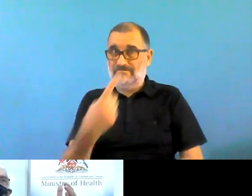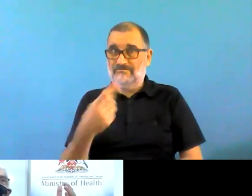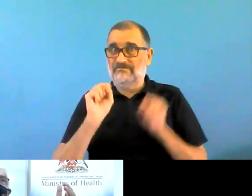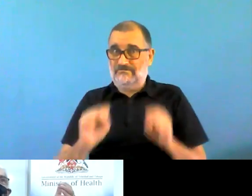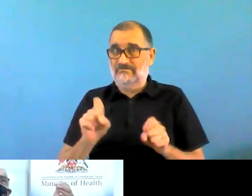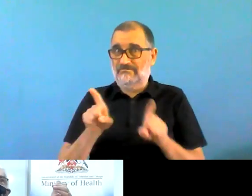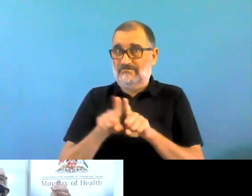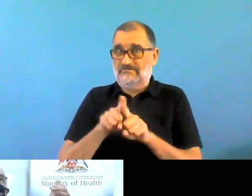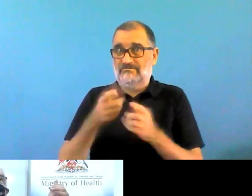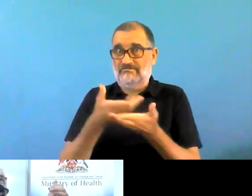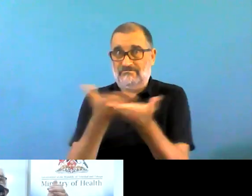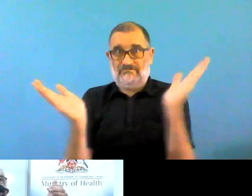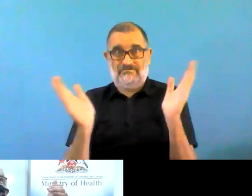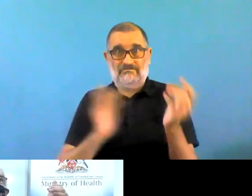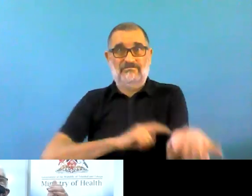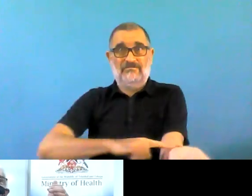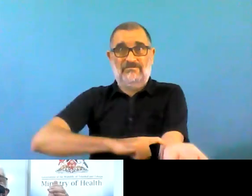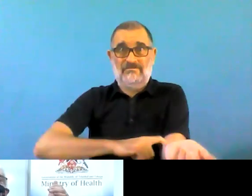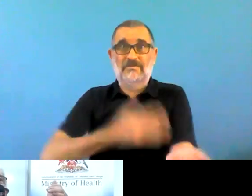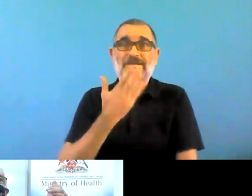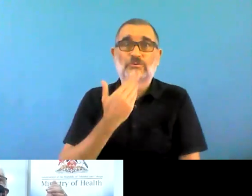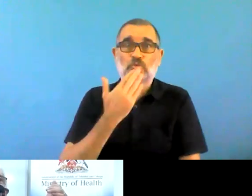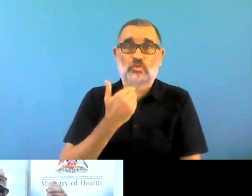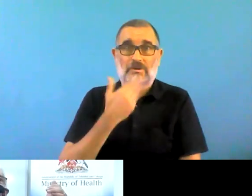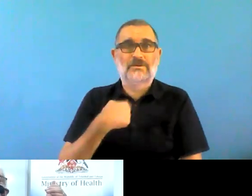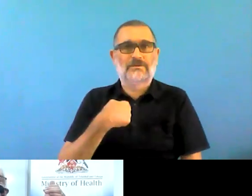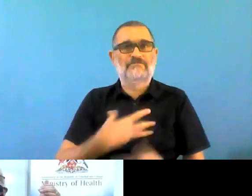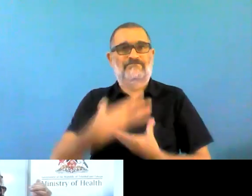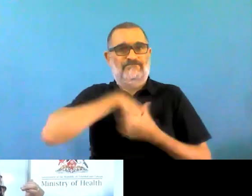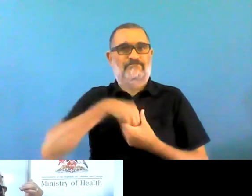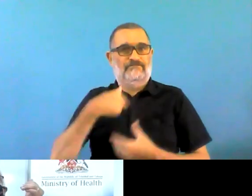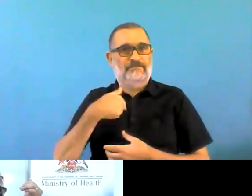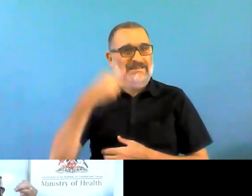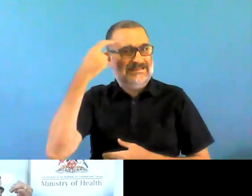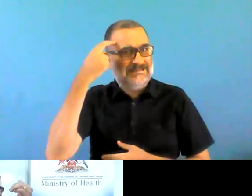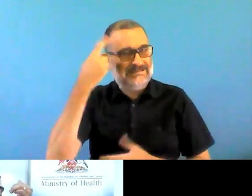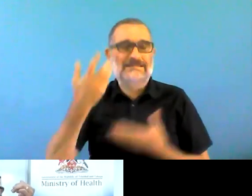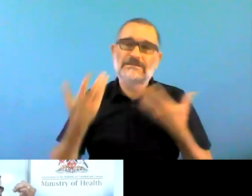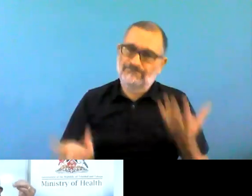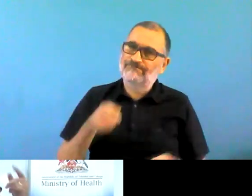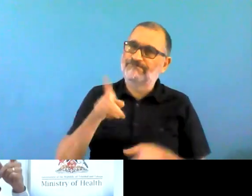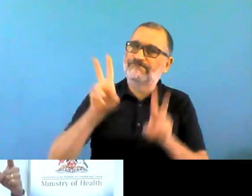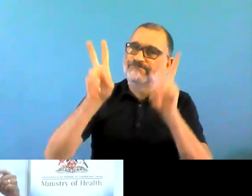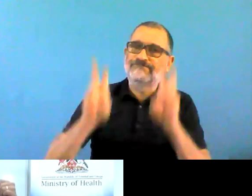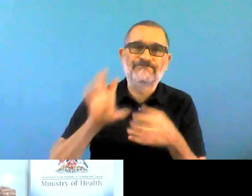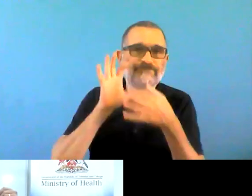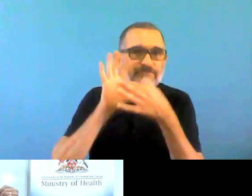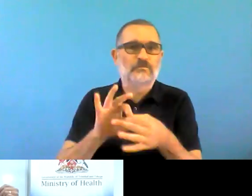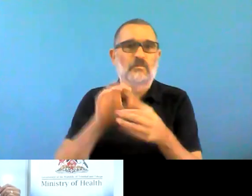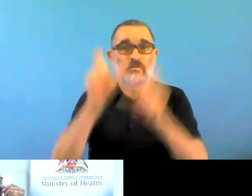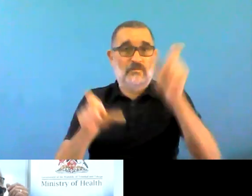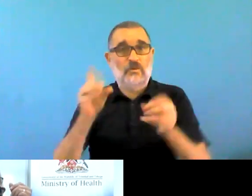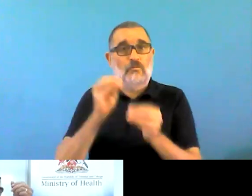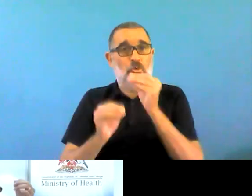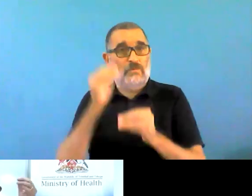with mental disease, snap out of it. Snap out of it. So that is, I see you all laughing.